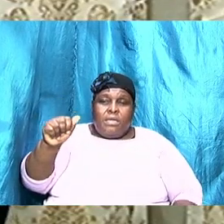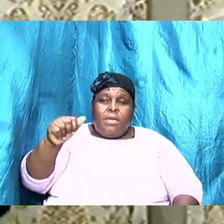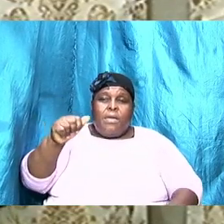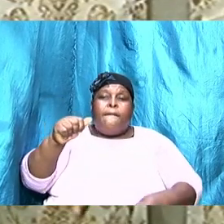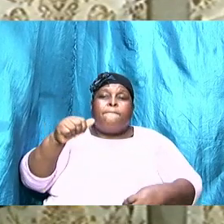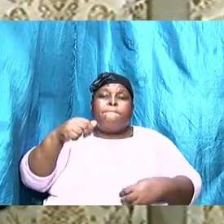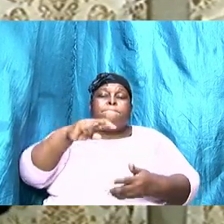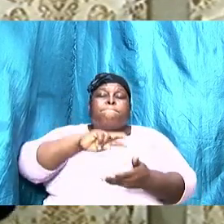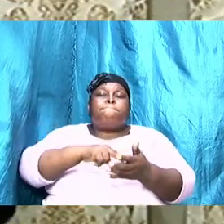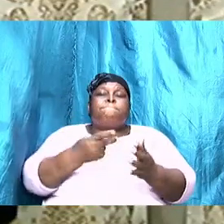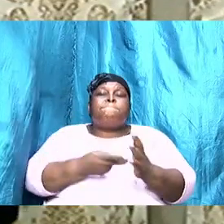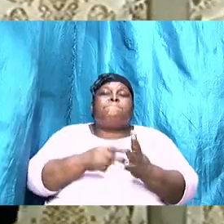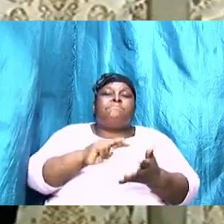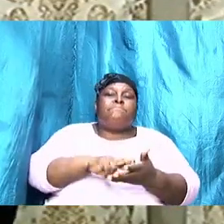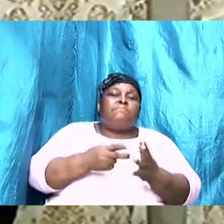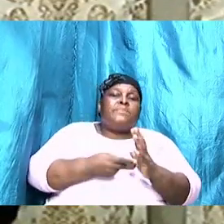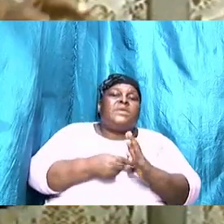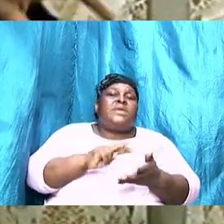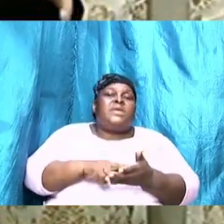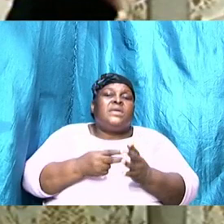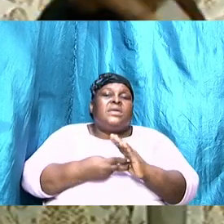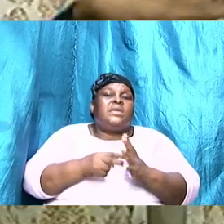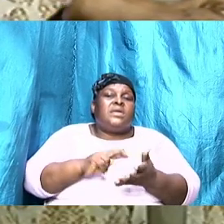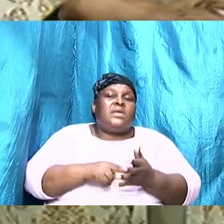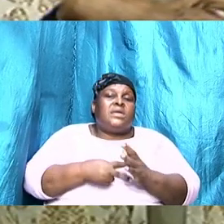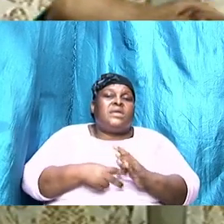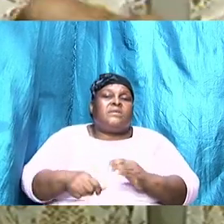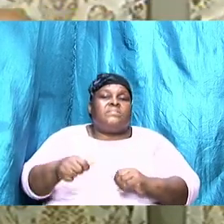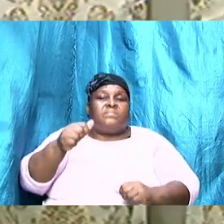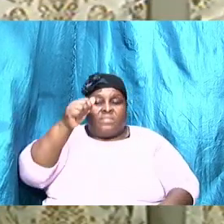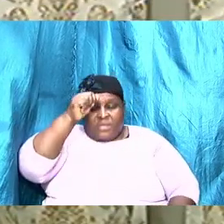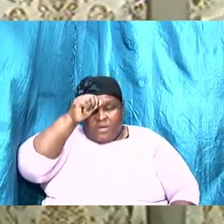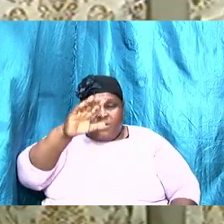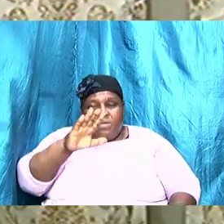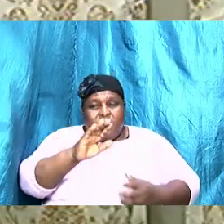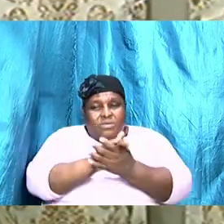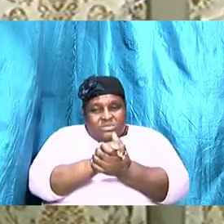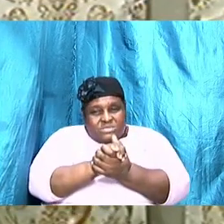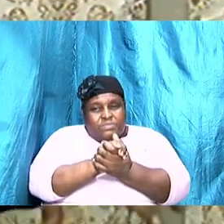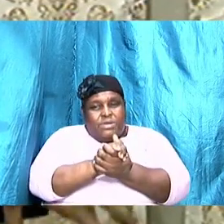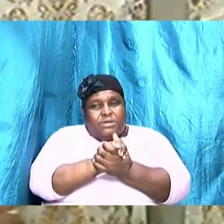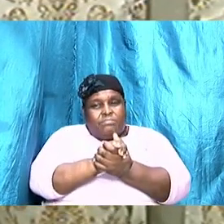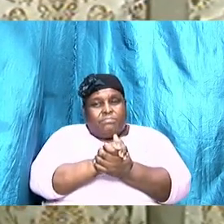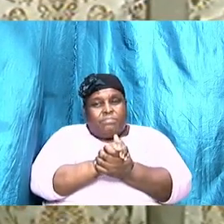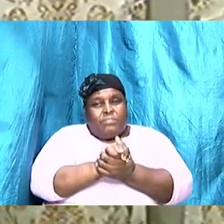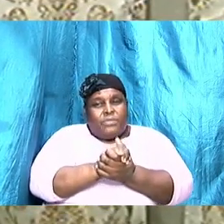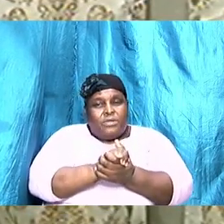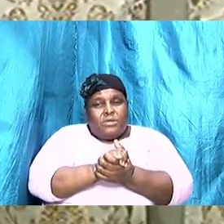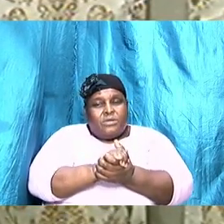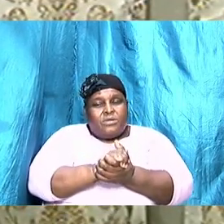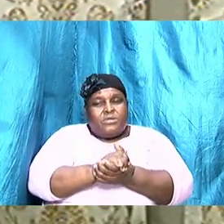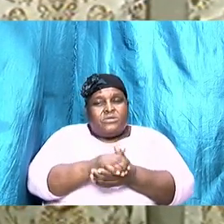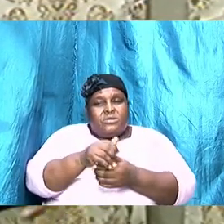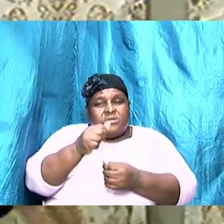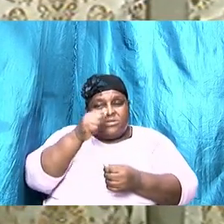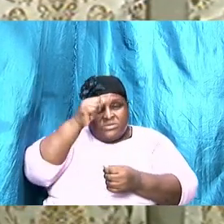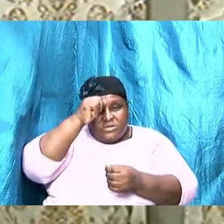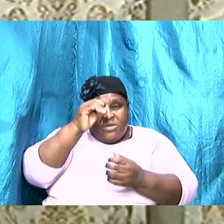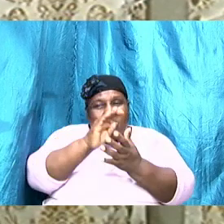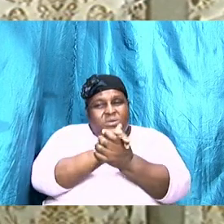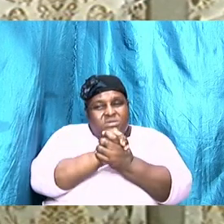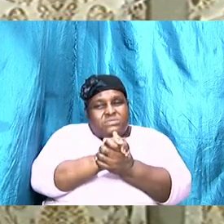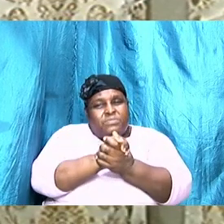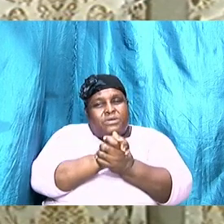in their individual places the source of the household and taking care of it